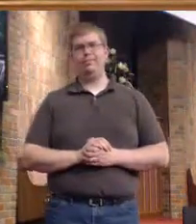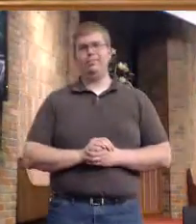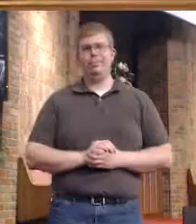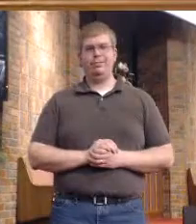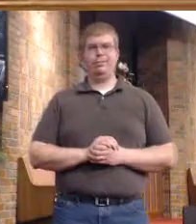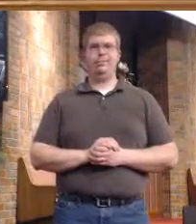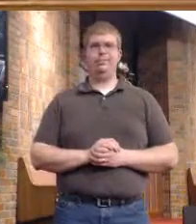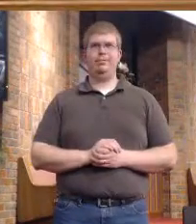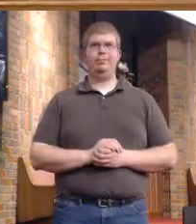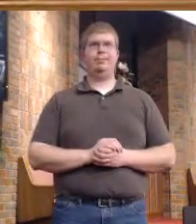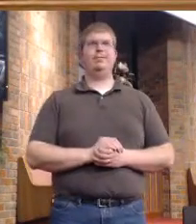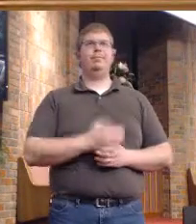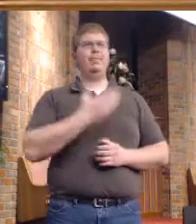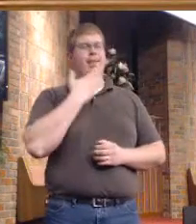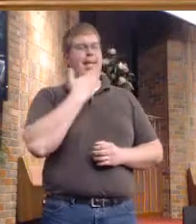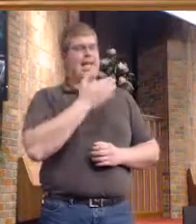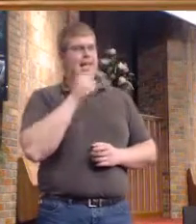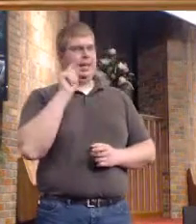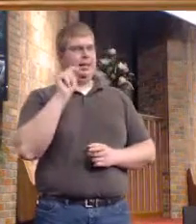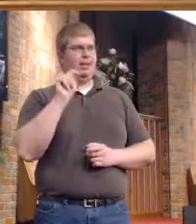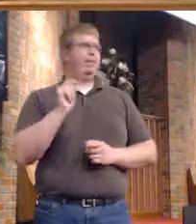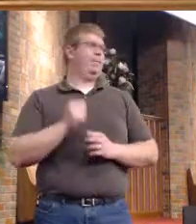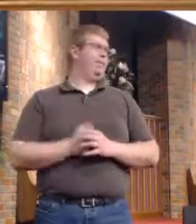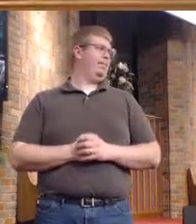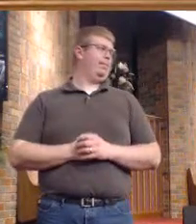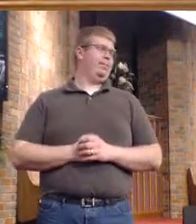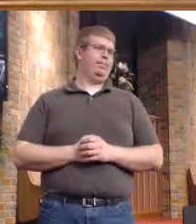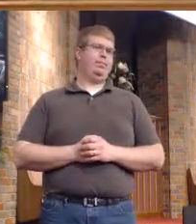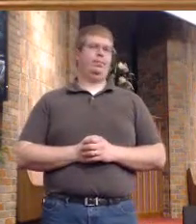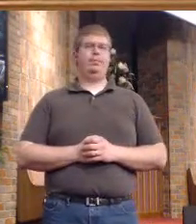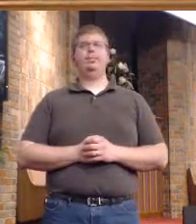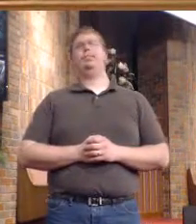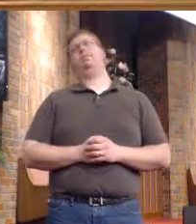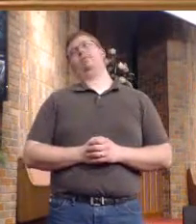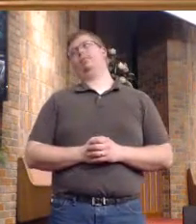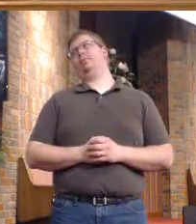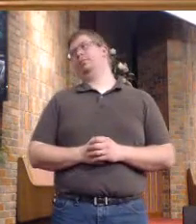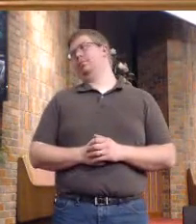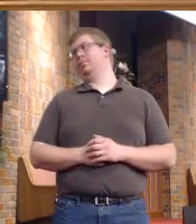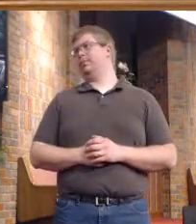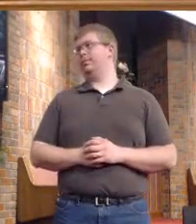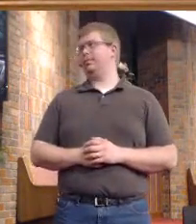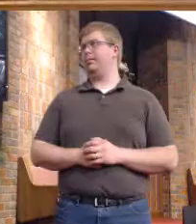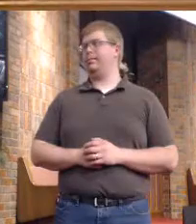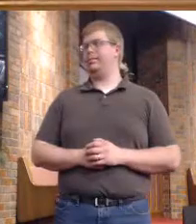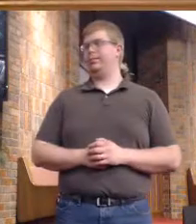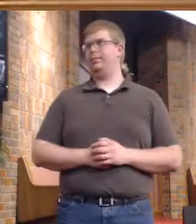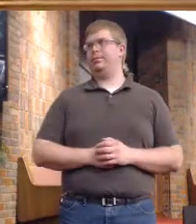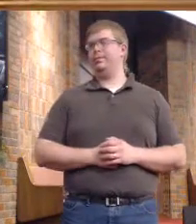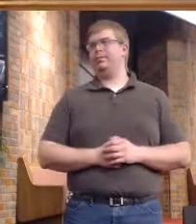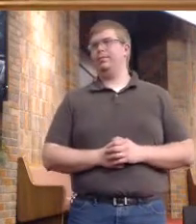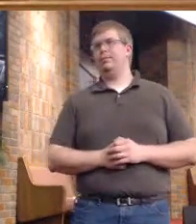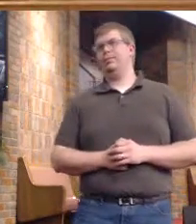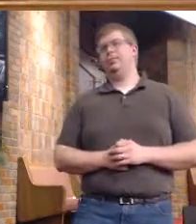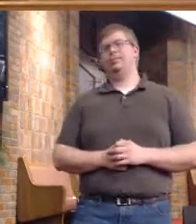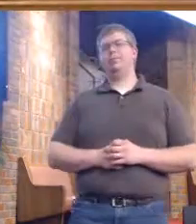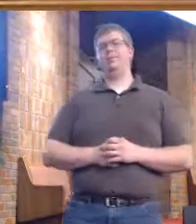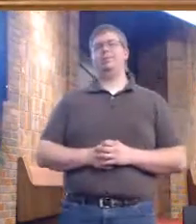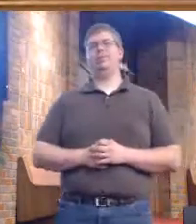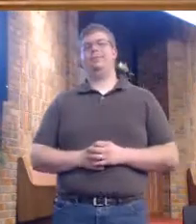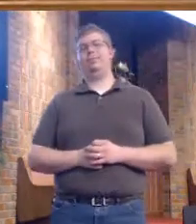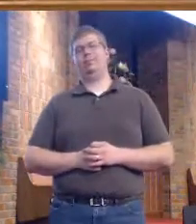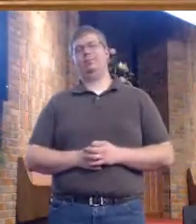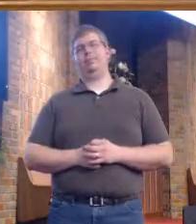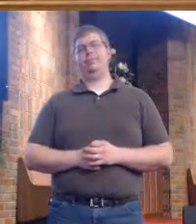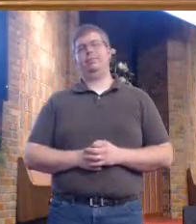Thank you, Tim. 970 will be our closing song. 970. Sing this through and be led in our closing